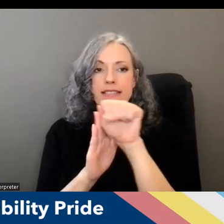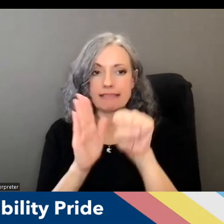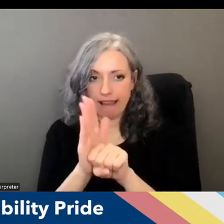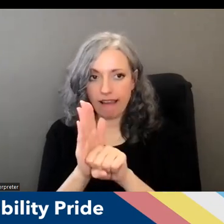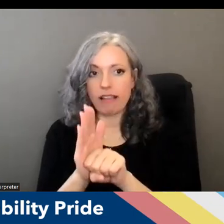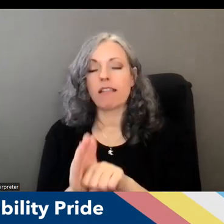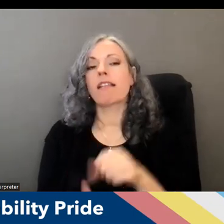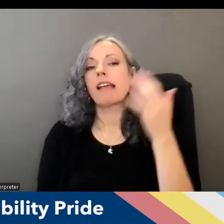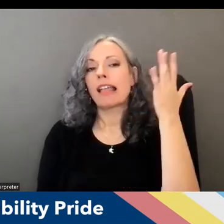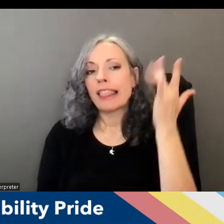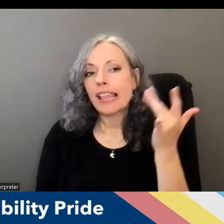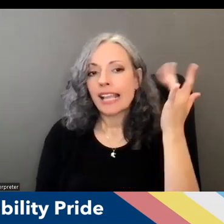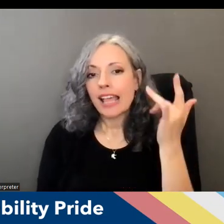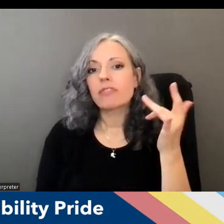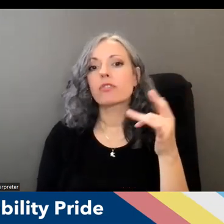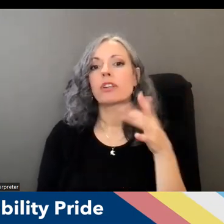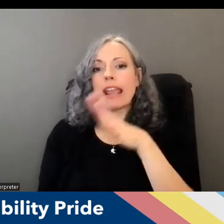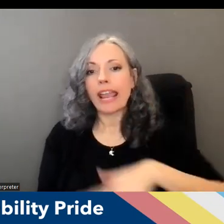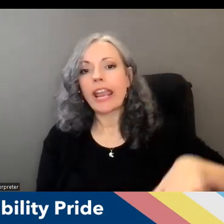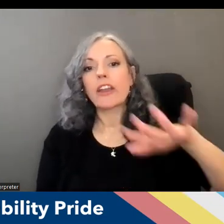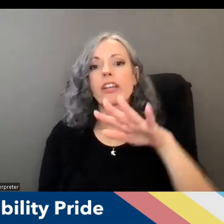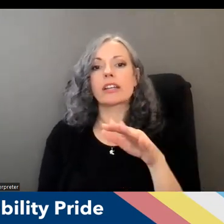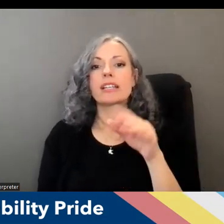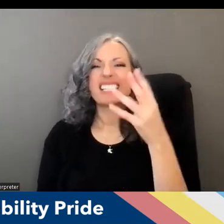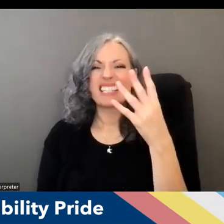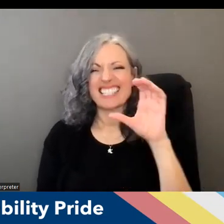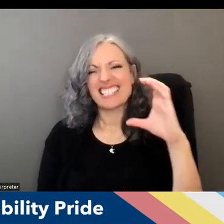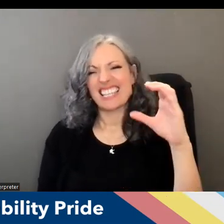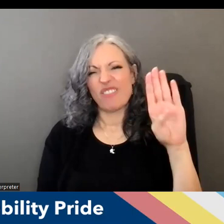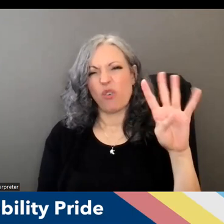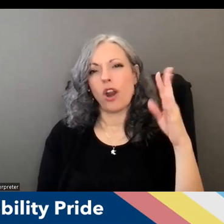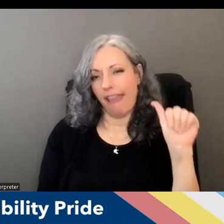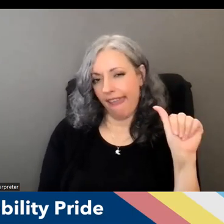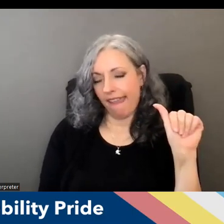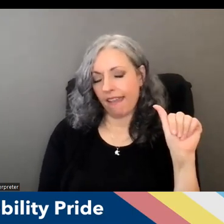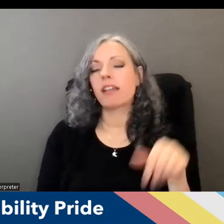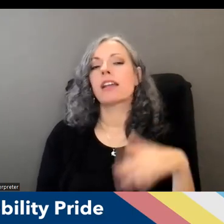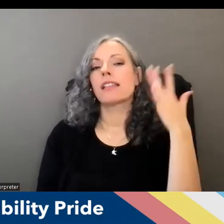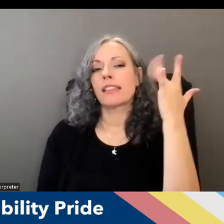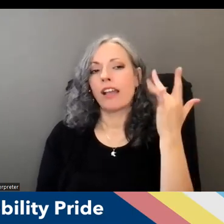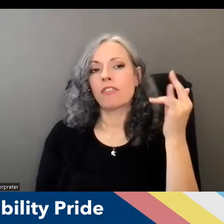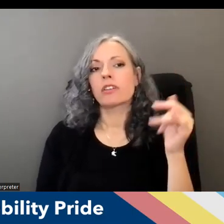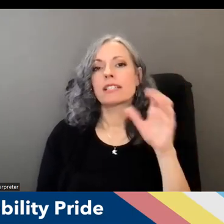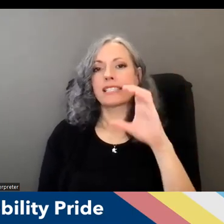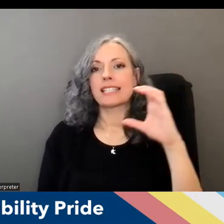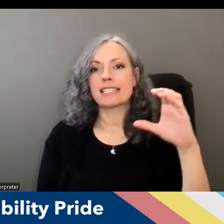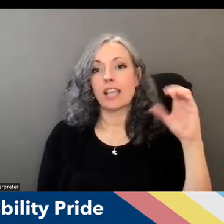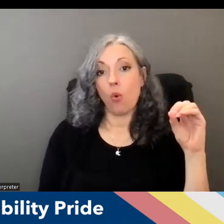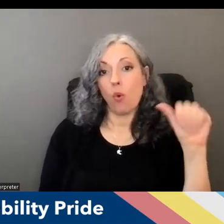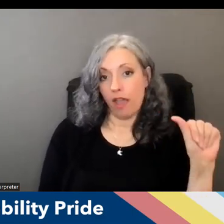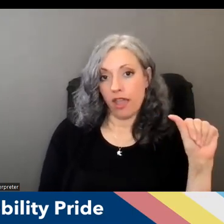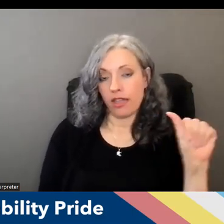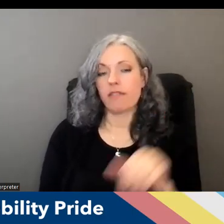area agencies on aging known as c4a the california commission on aging known as ccoa